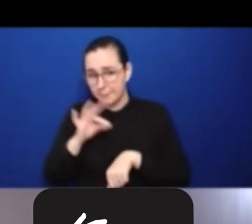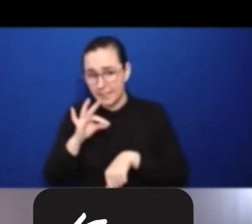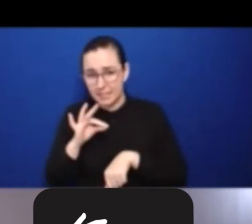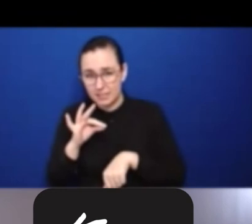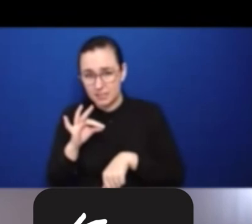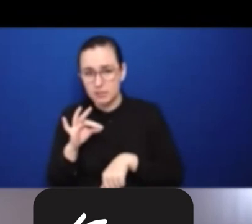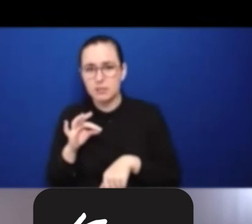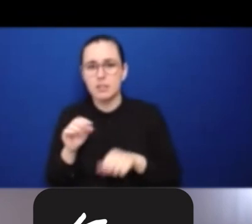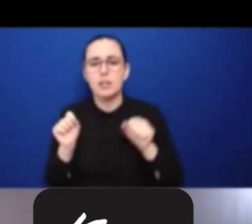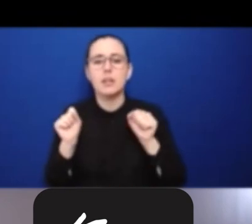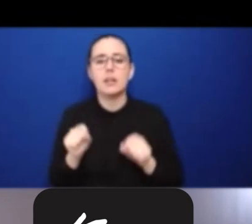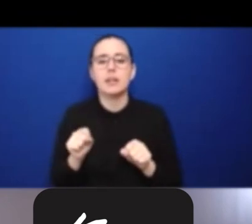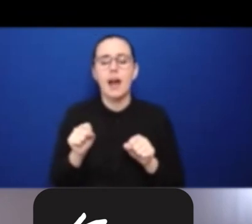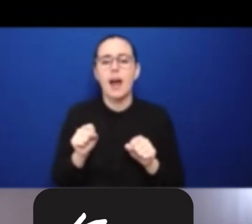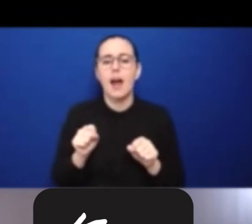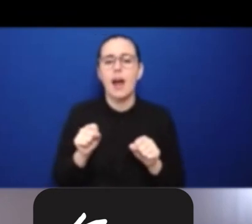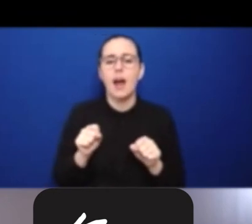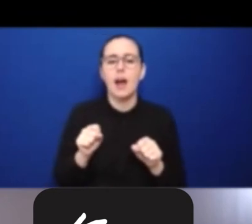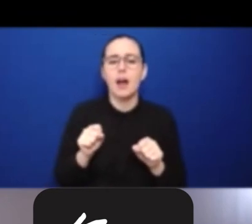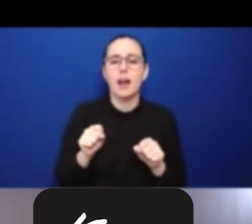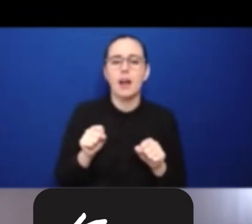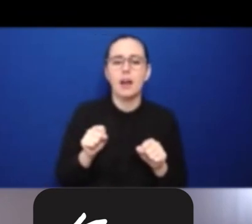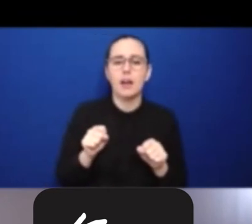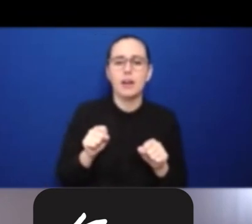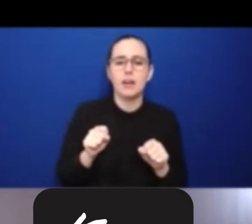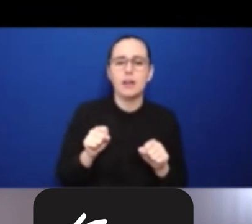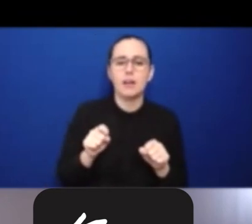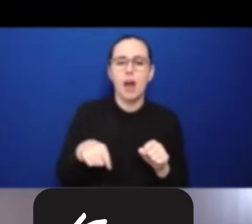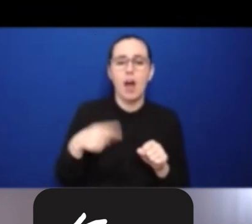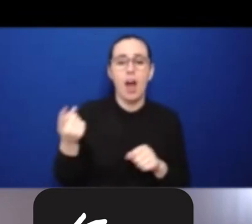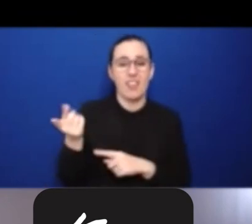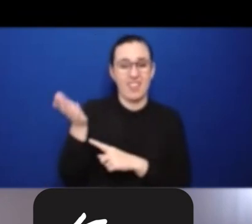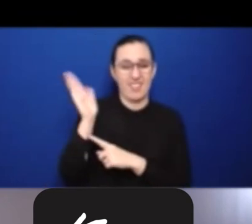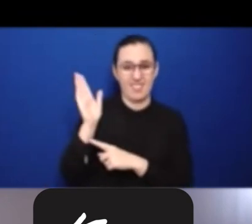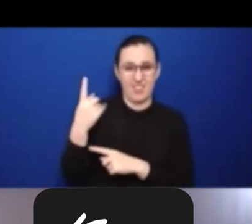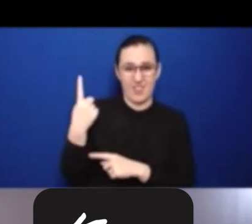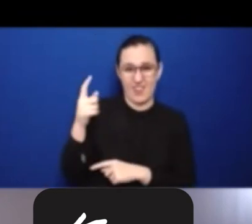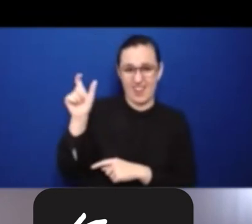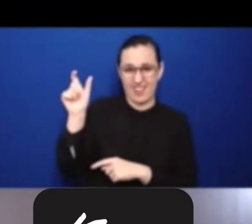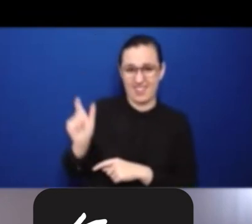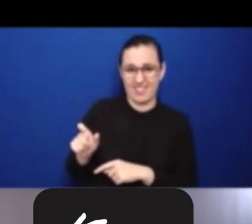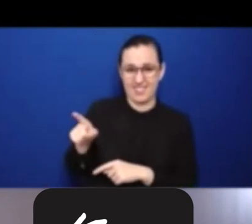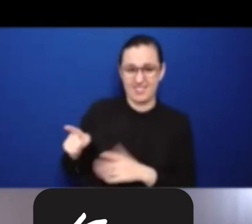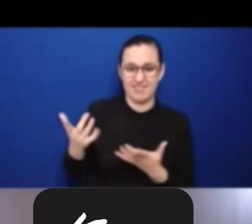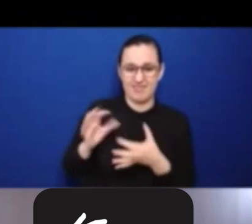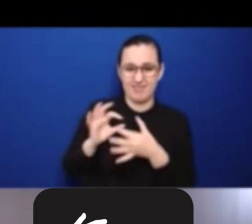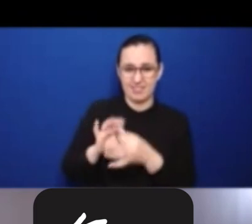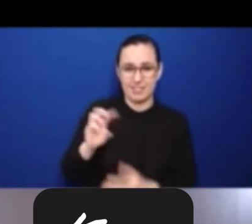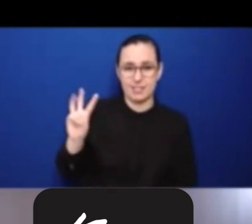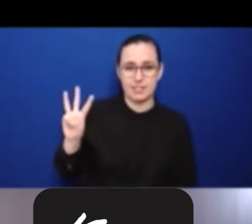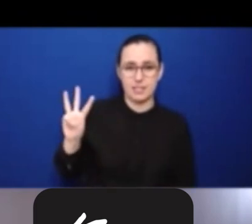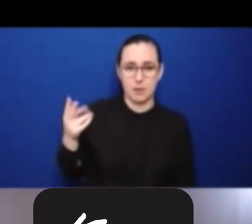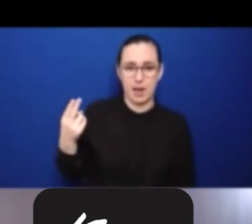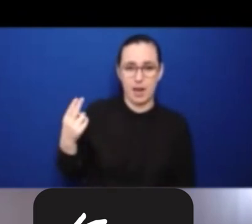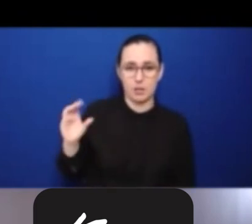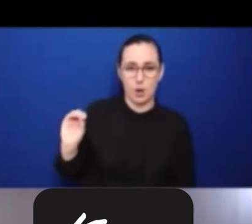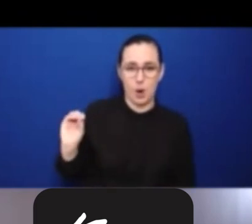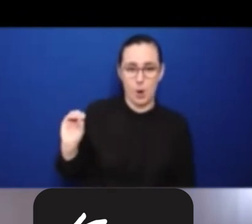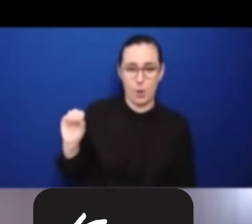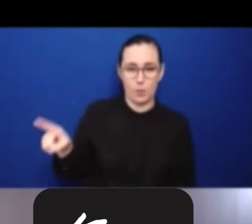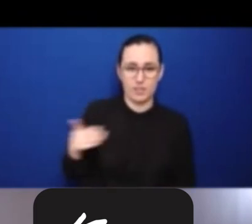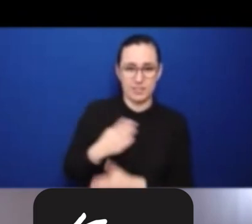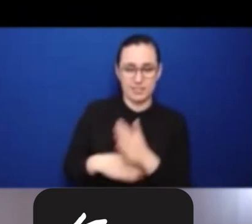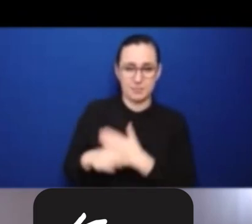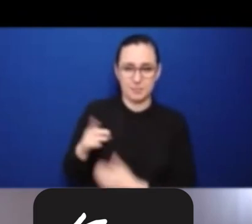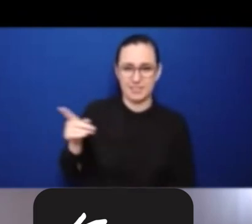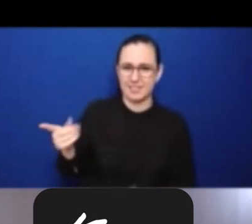another short presentation from the WHO report on disabilities from Dr. Elzebagg, but we may have